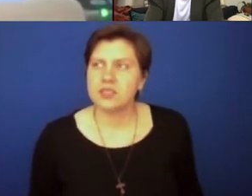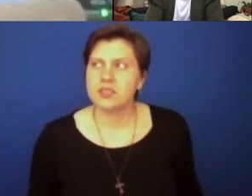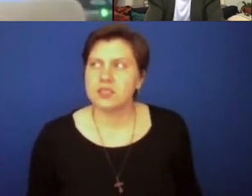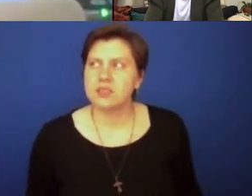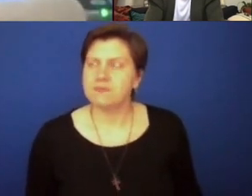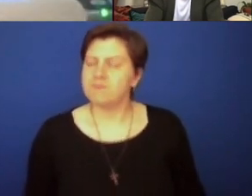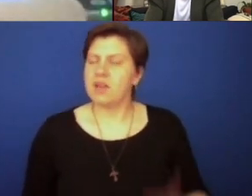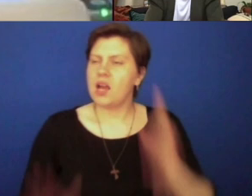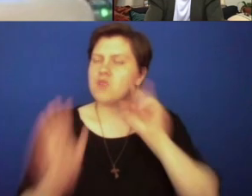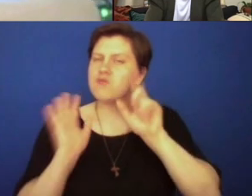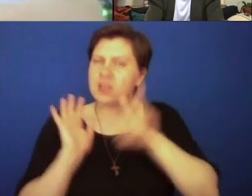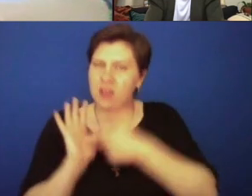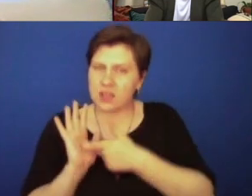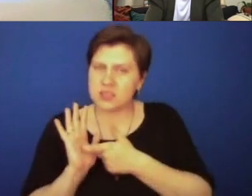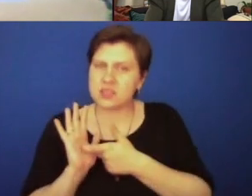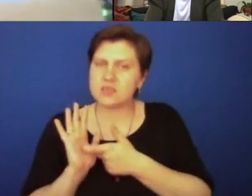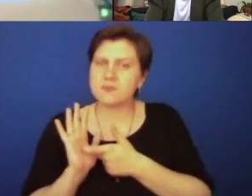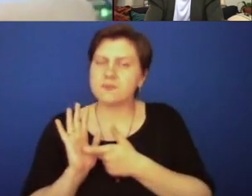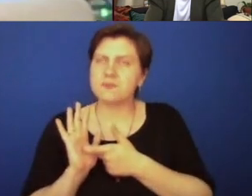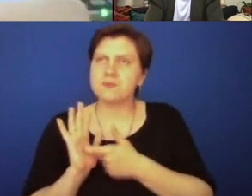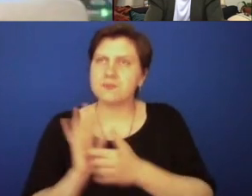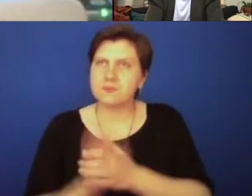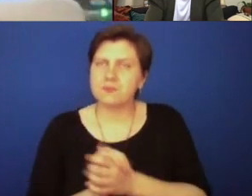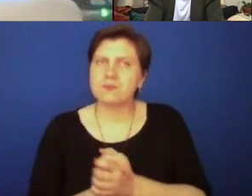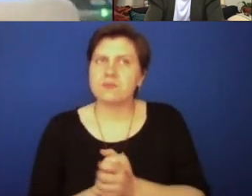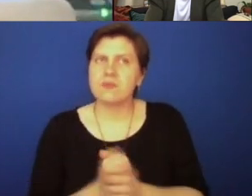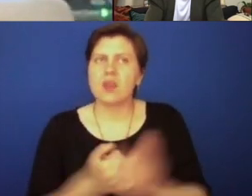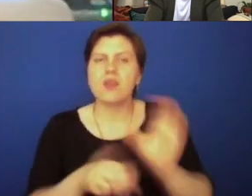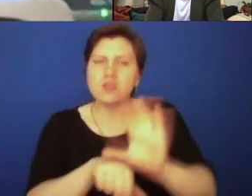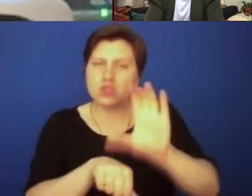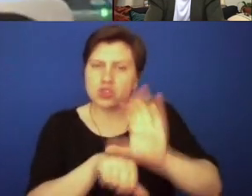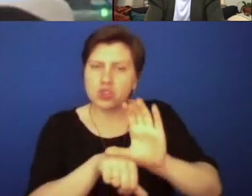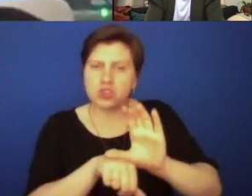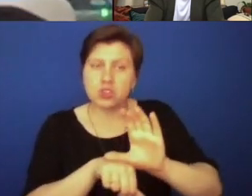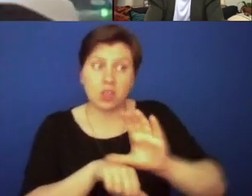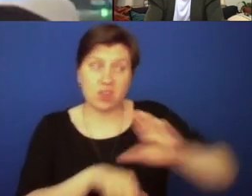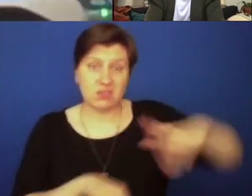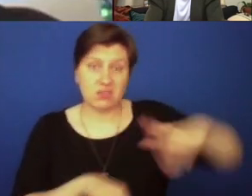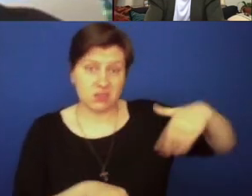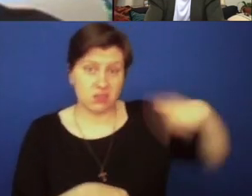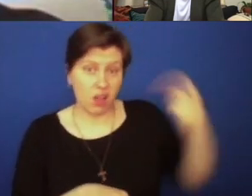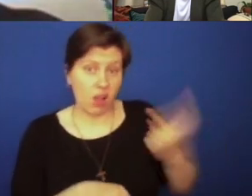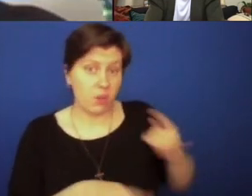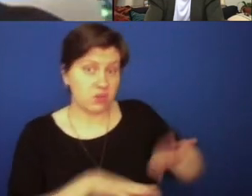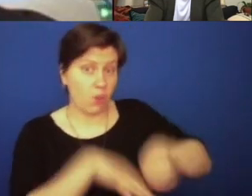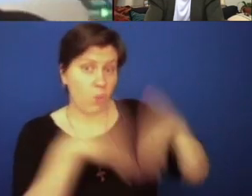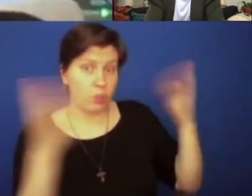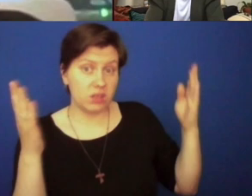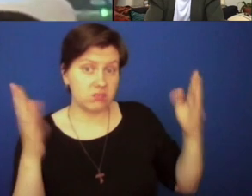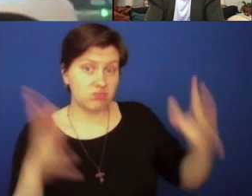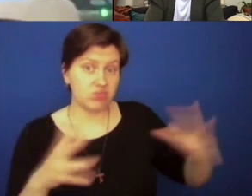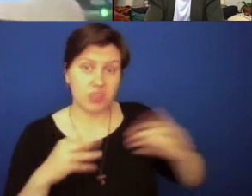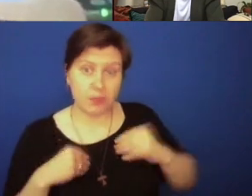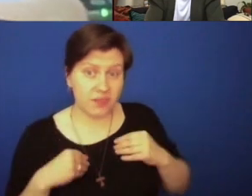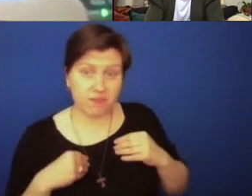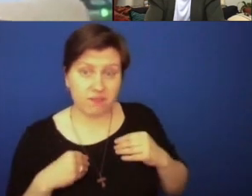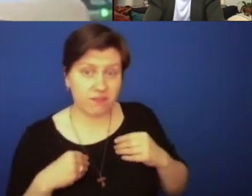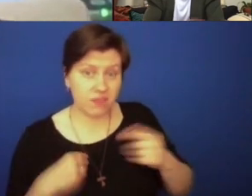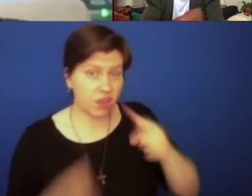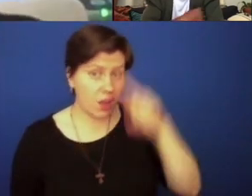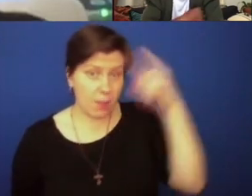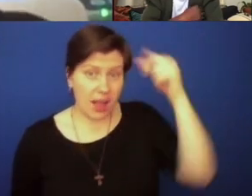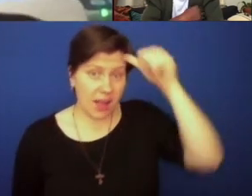realizing, too, that, you know, that the church hasn't always been open or receptive to,